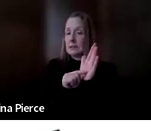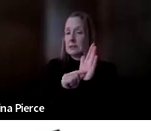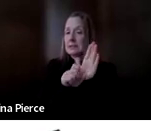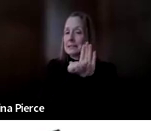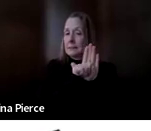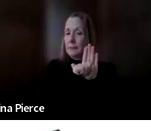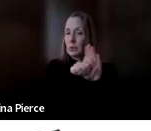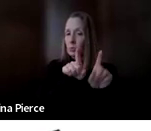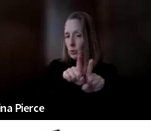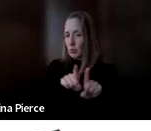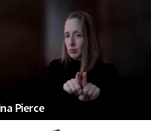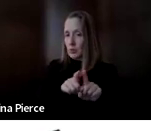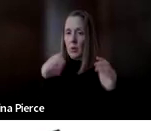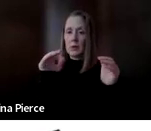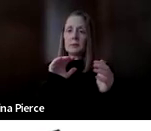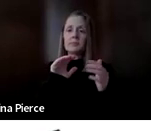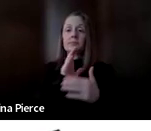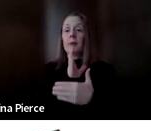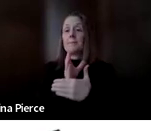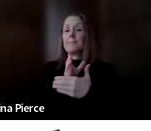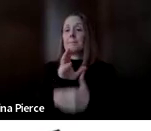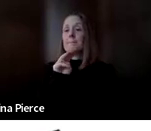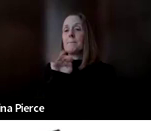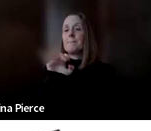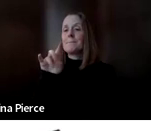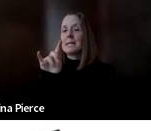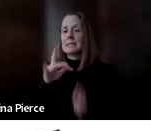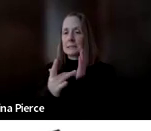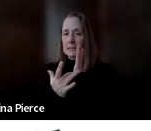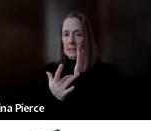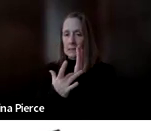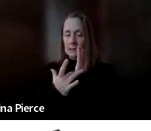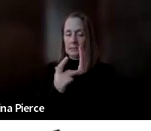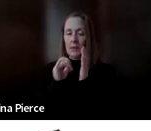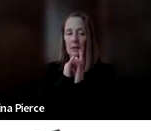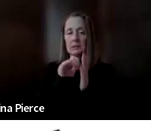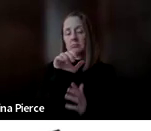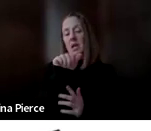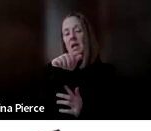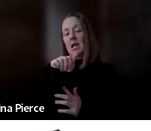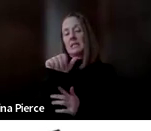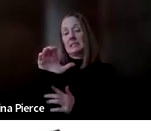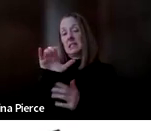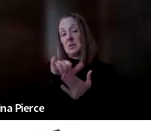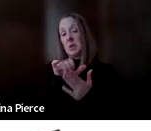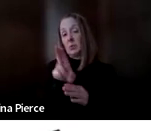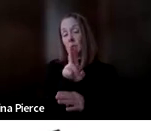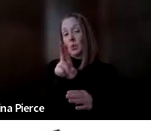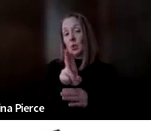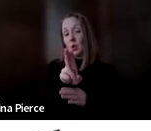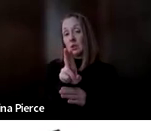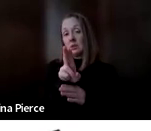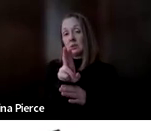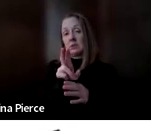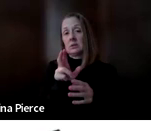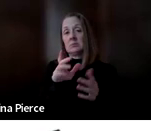then we also have mid tech aided AAC that's typically AAC that might use a battery and generate or